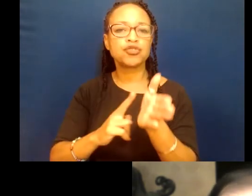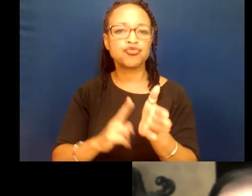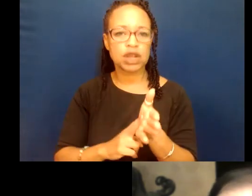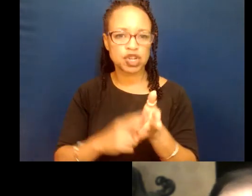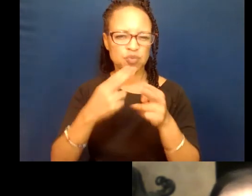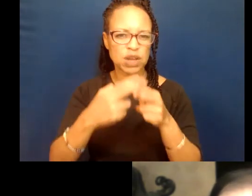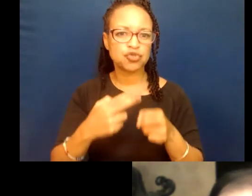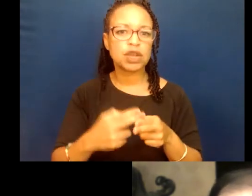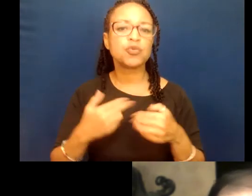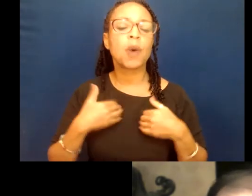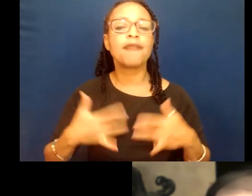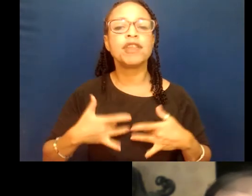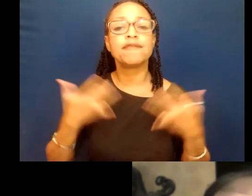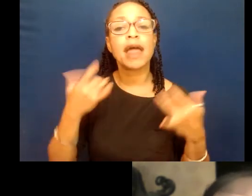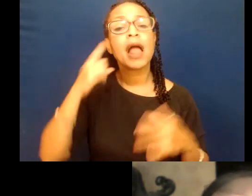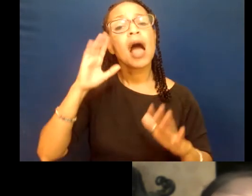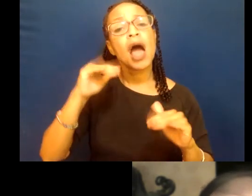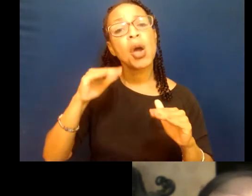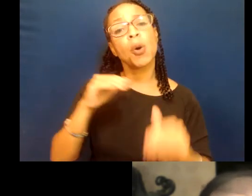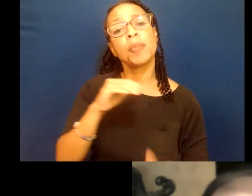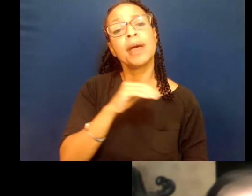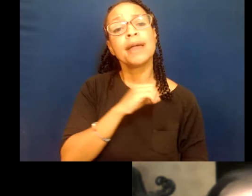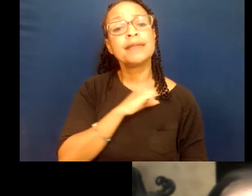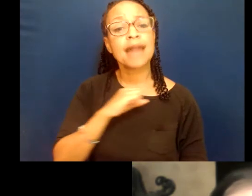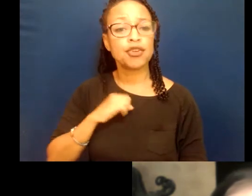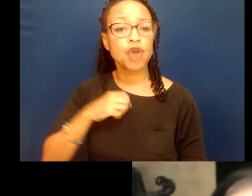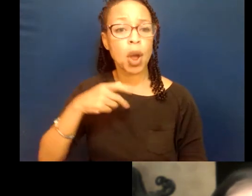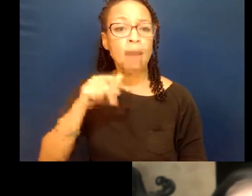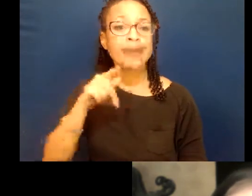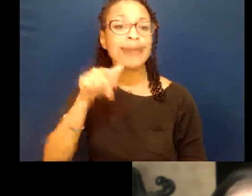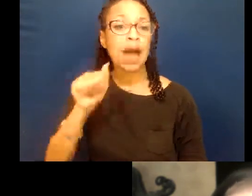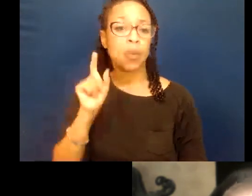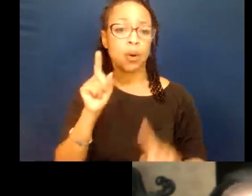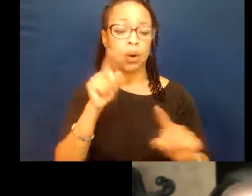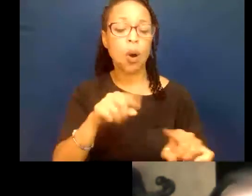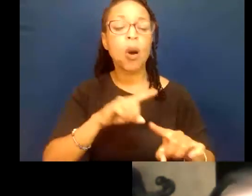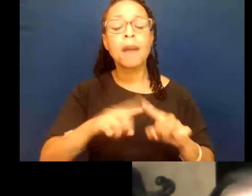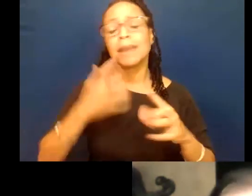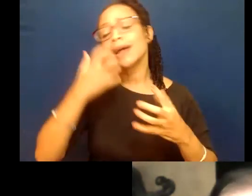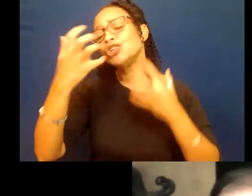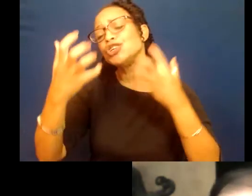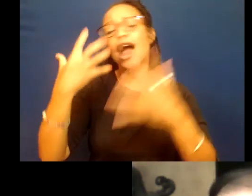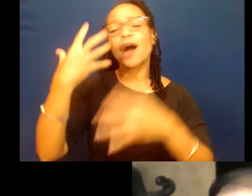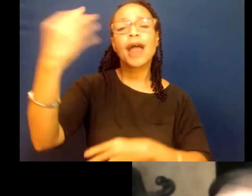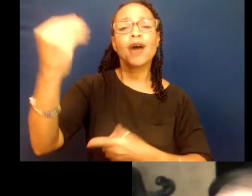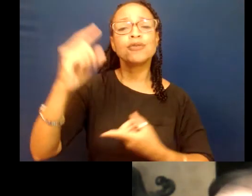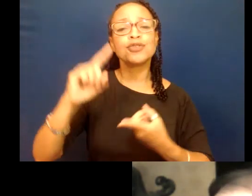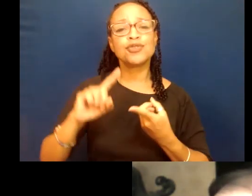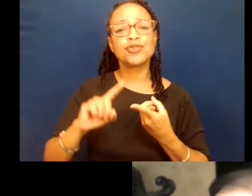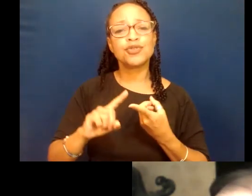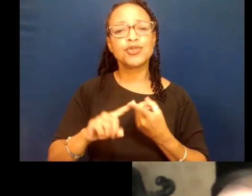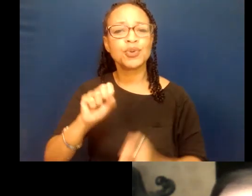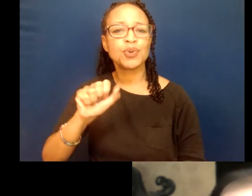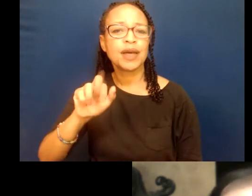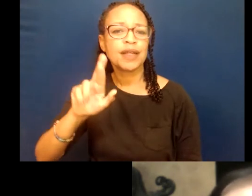I hope Senator Padilla can go to that. I wanted to also give a shout-out to Sarah